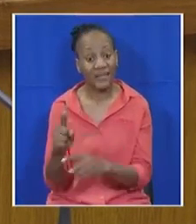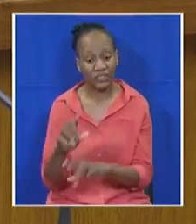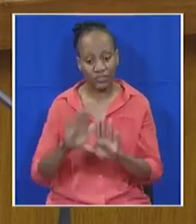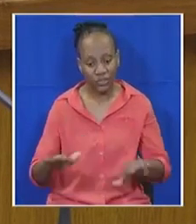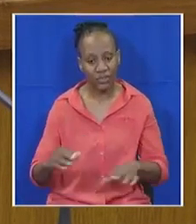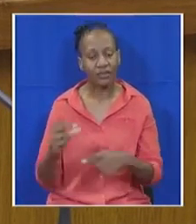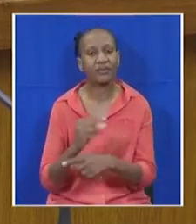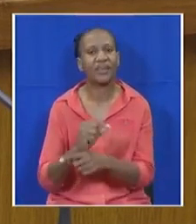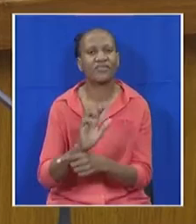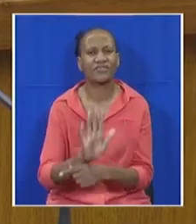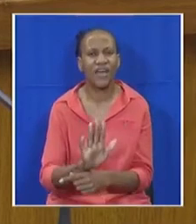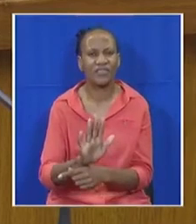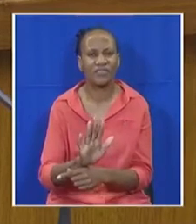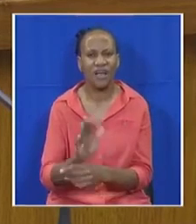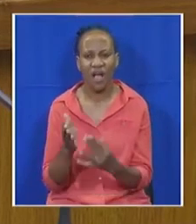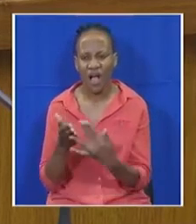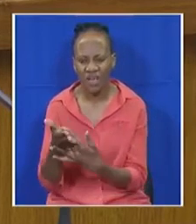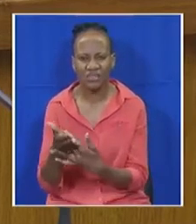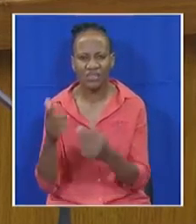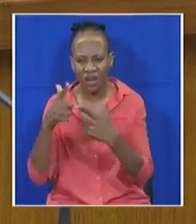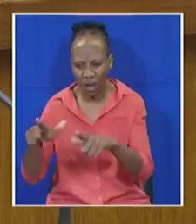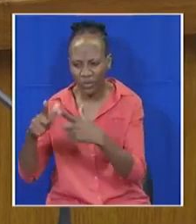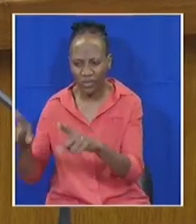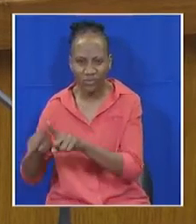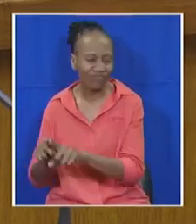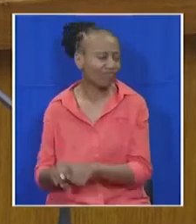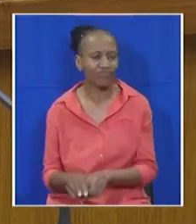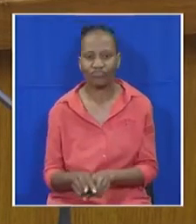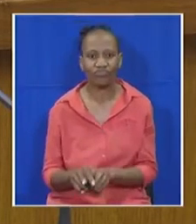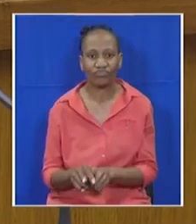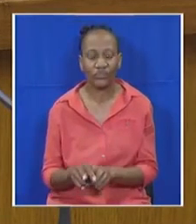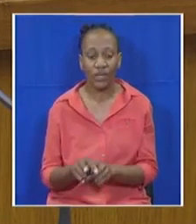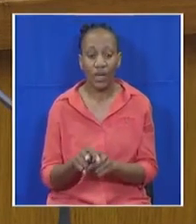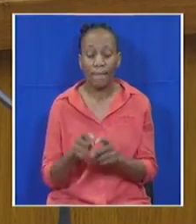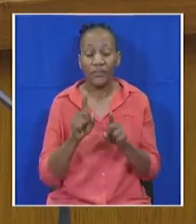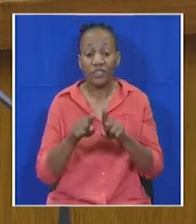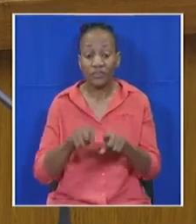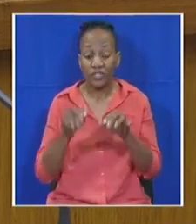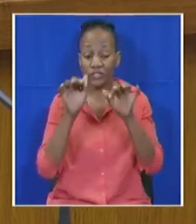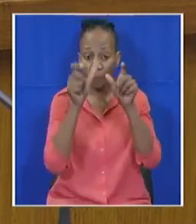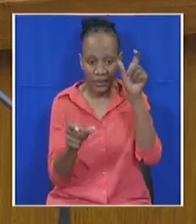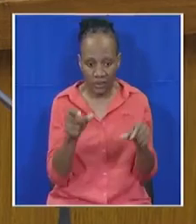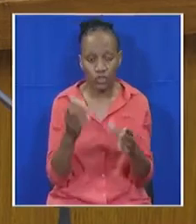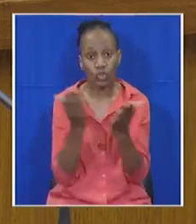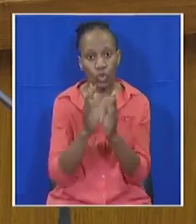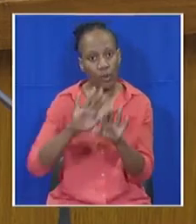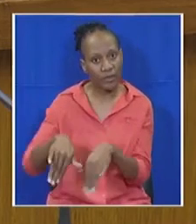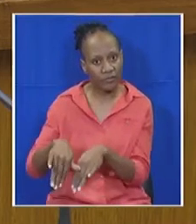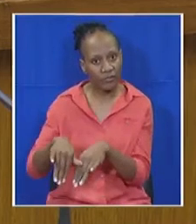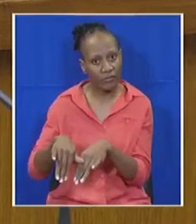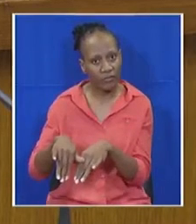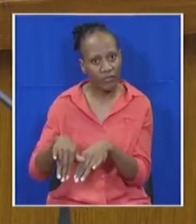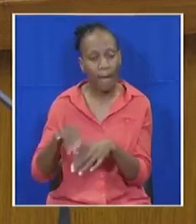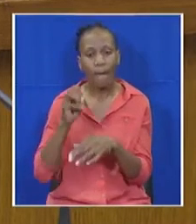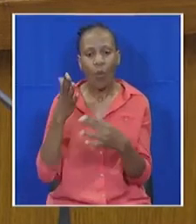yet read adequately in any language. More than half of all school leavers each year enter the labor